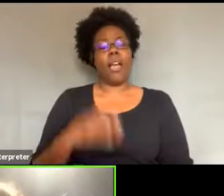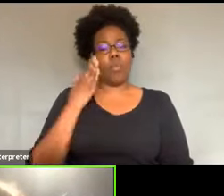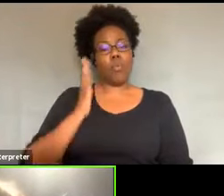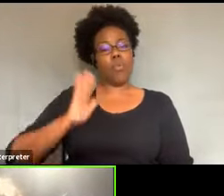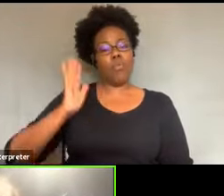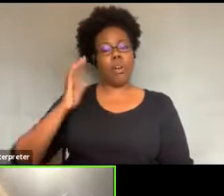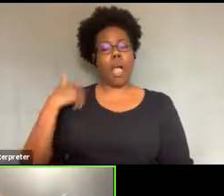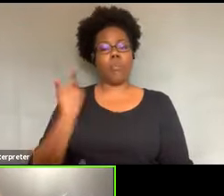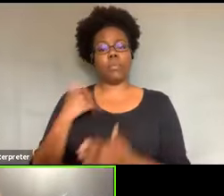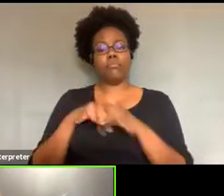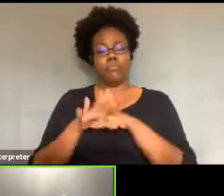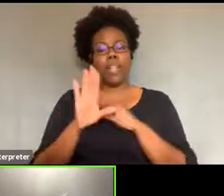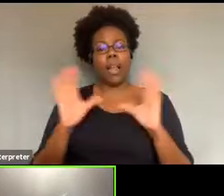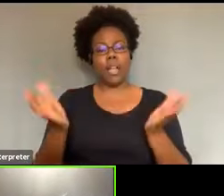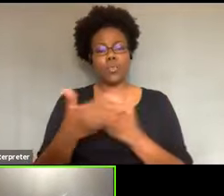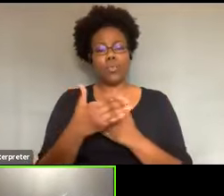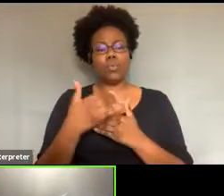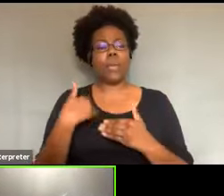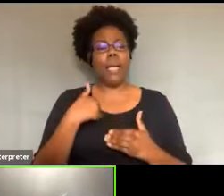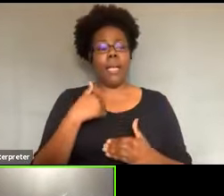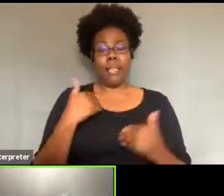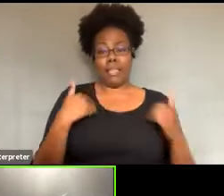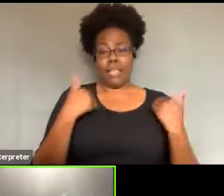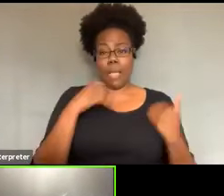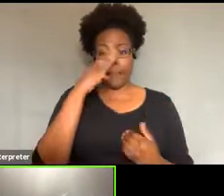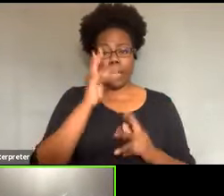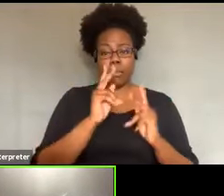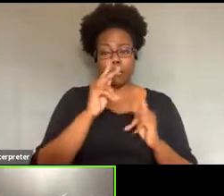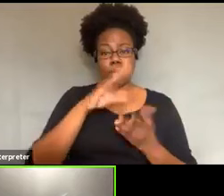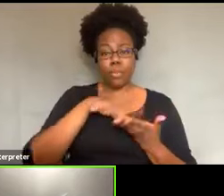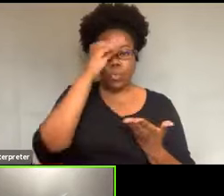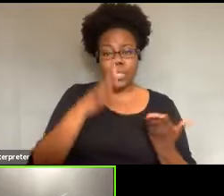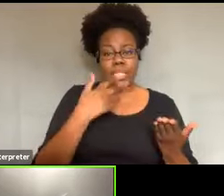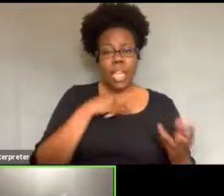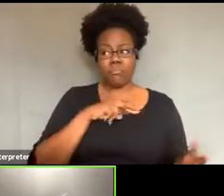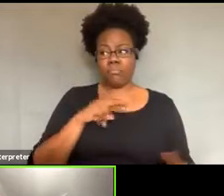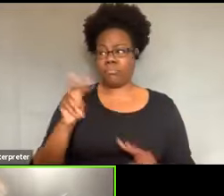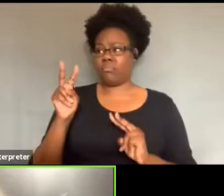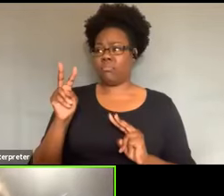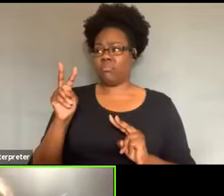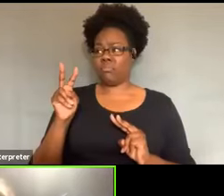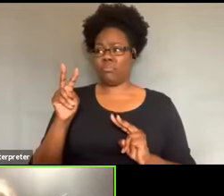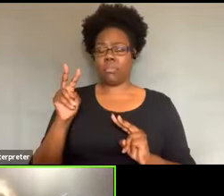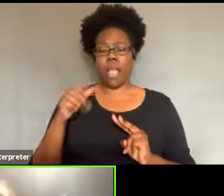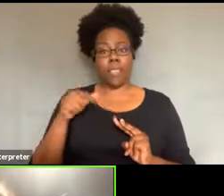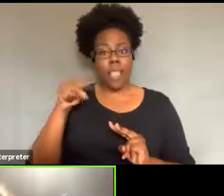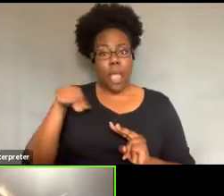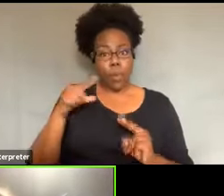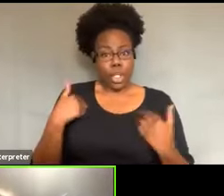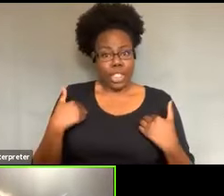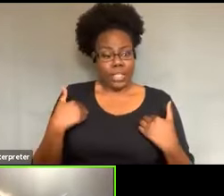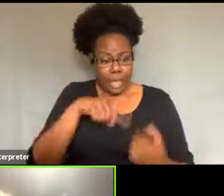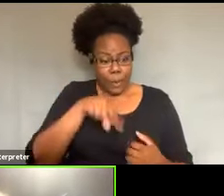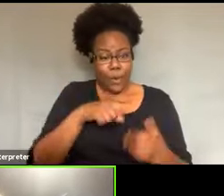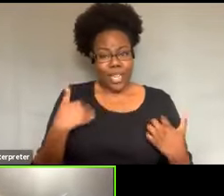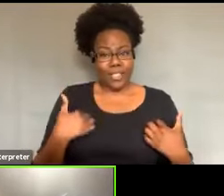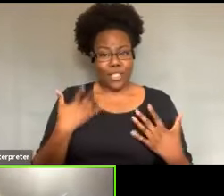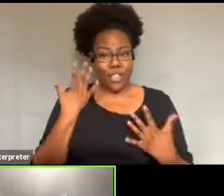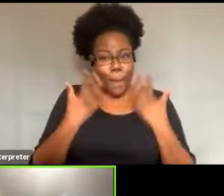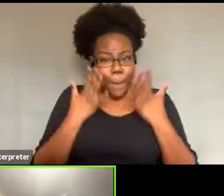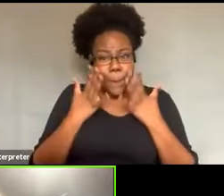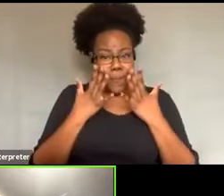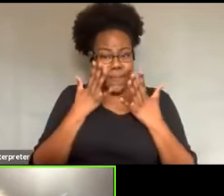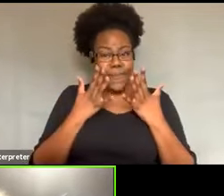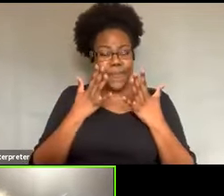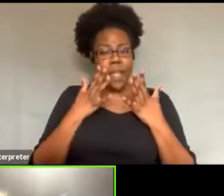you, you know, they were ashamed. If, if I, if I, if I feel like I hadn't, I've done nothing else, it's to raise their